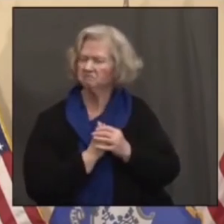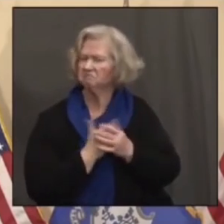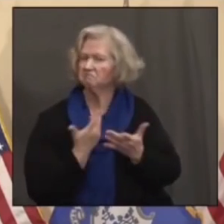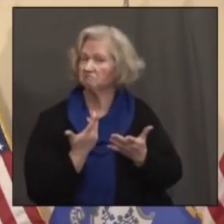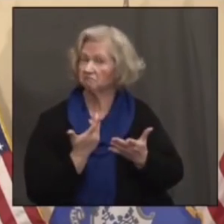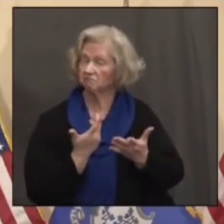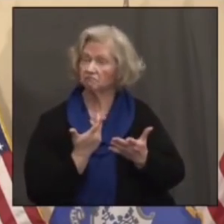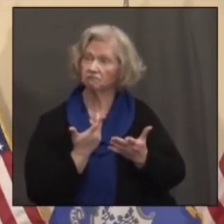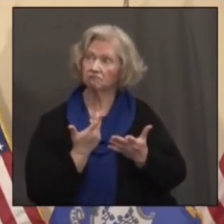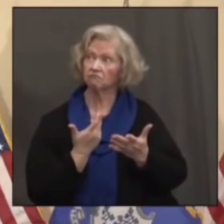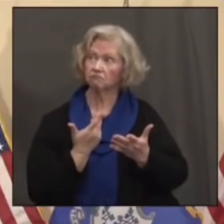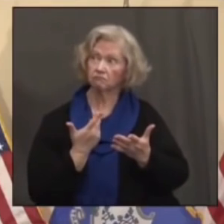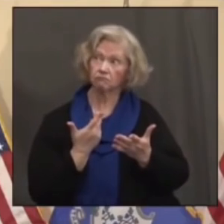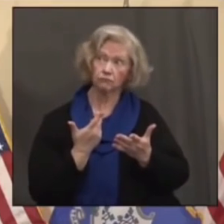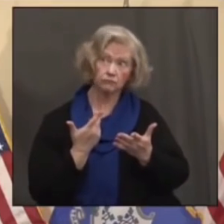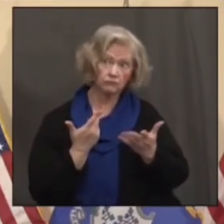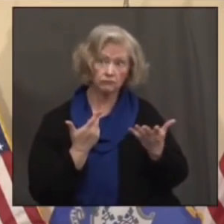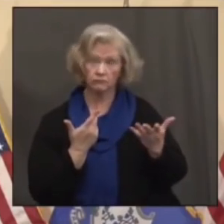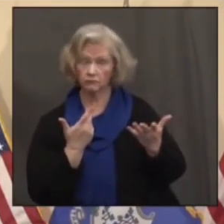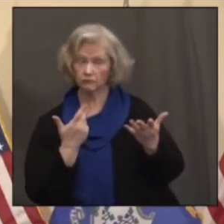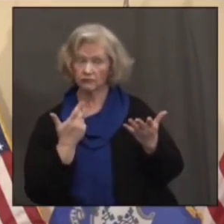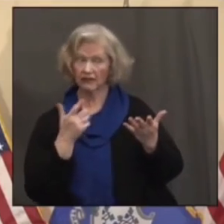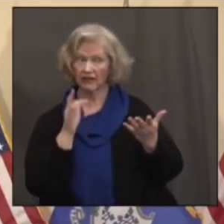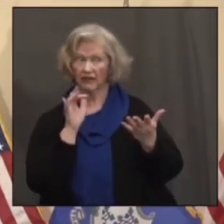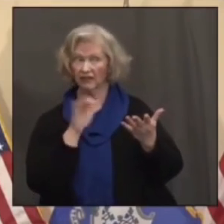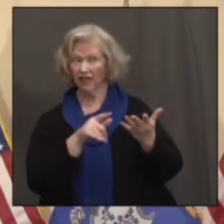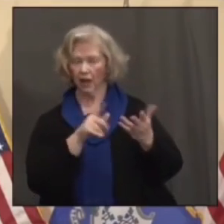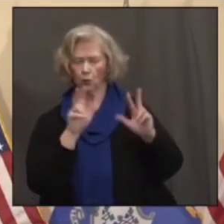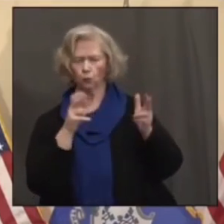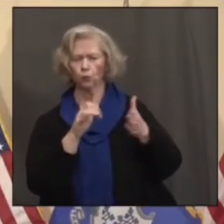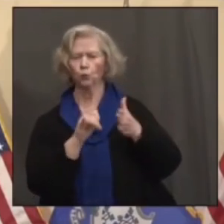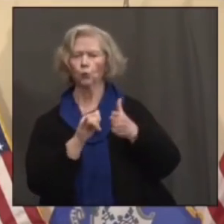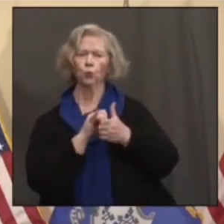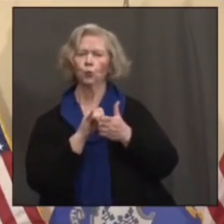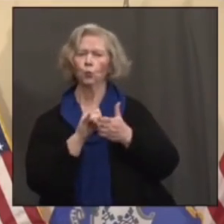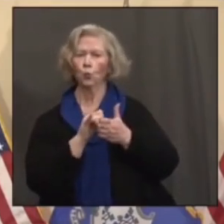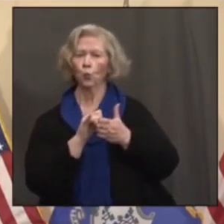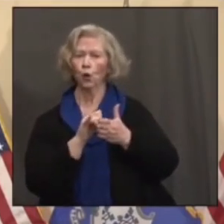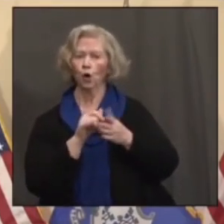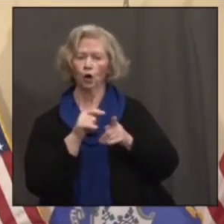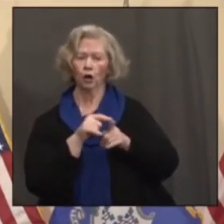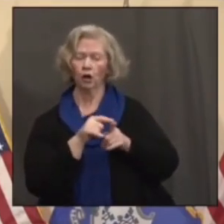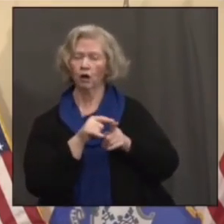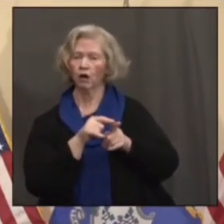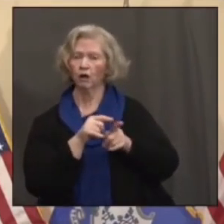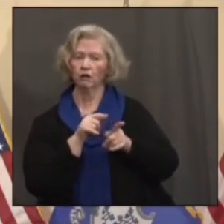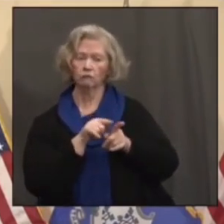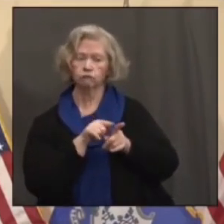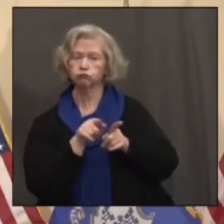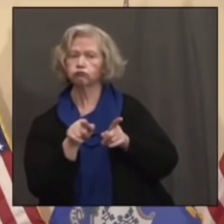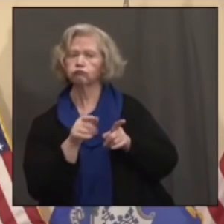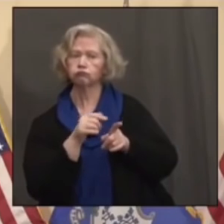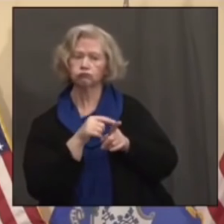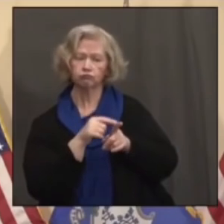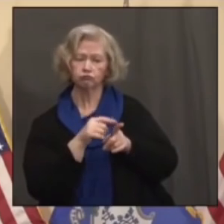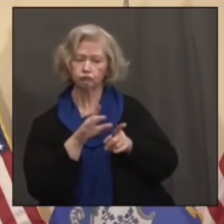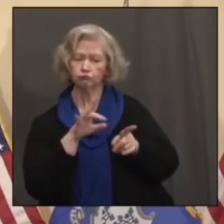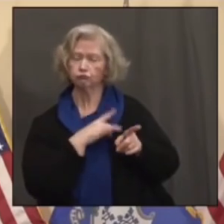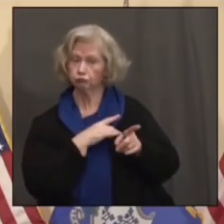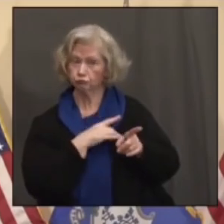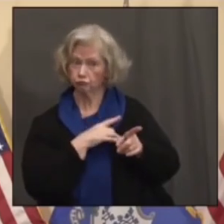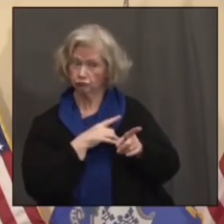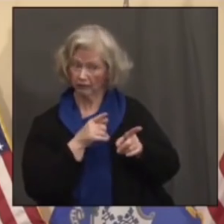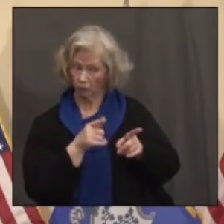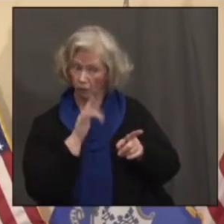concerned should we be with the New York variant? And do you see it threatening our reopening, not necessarily for